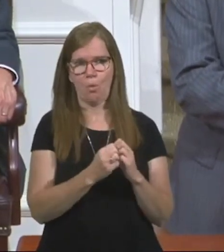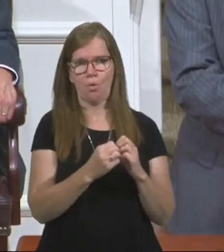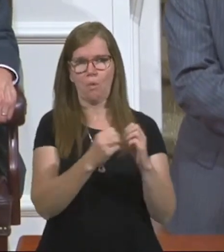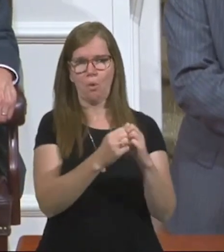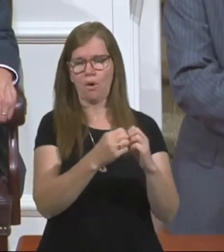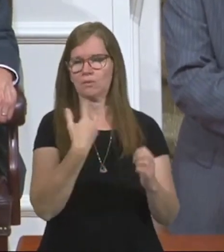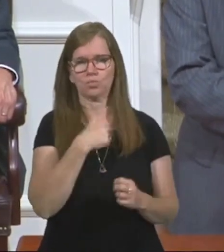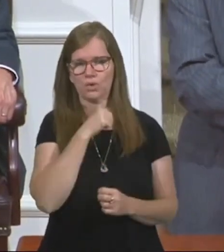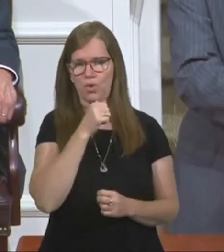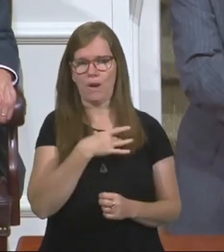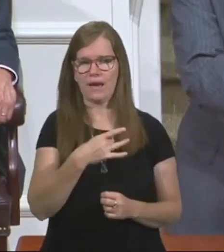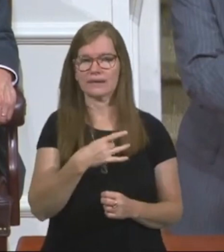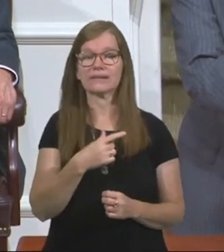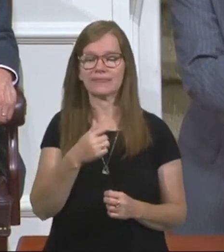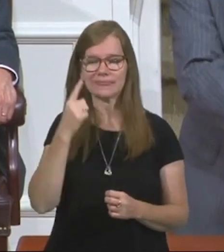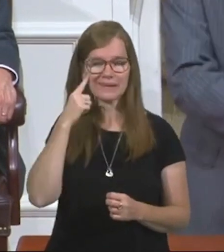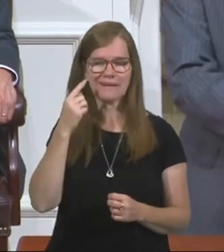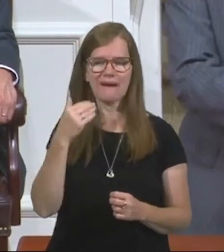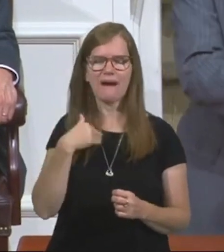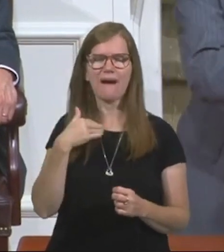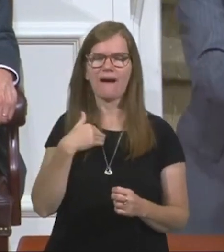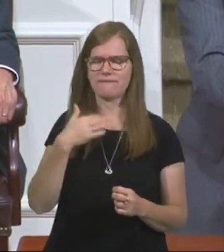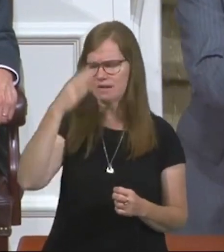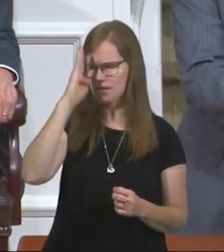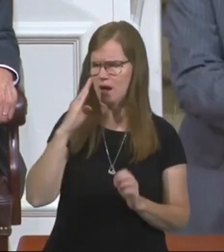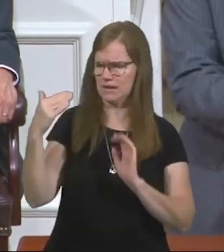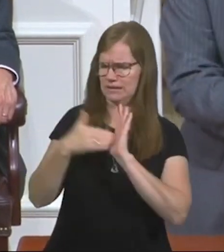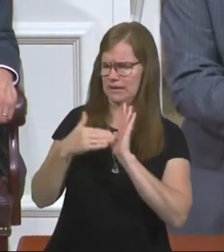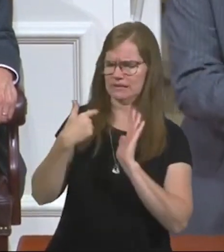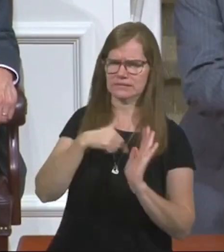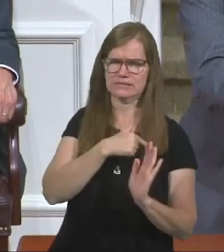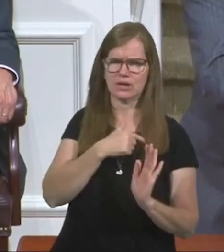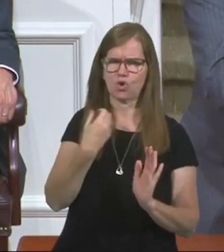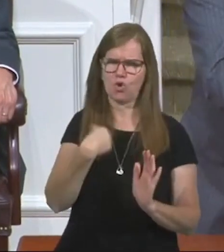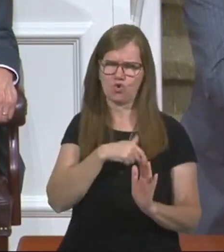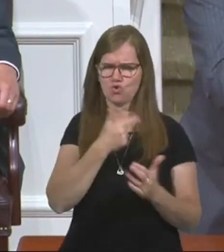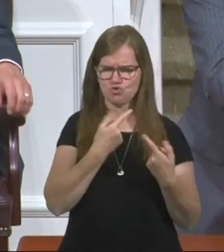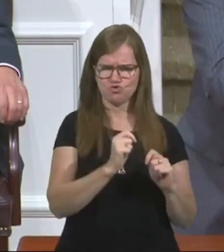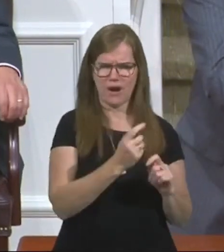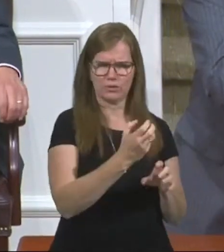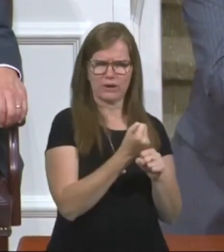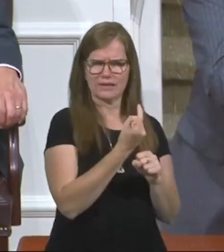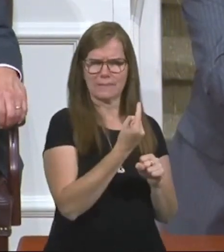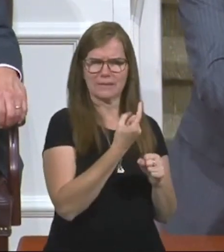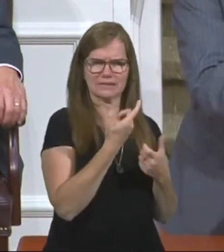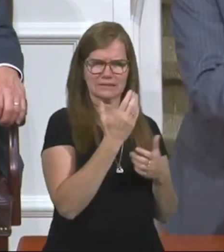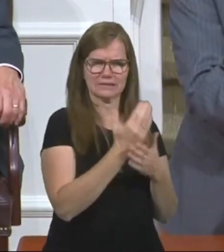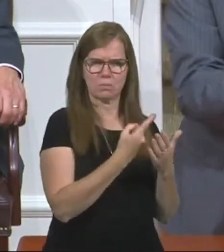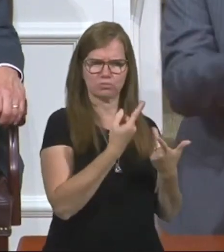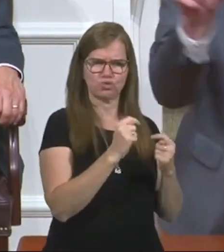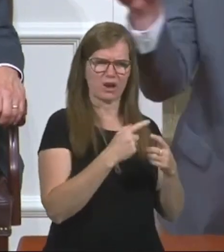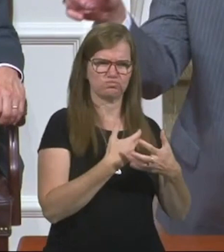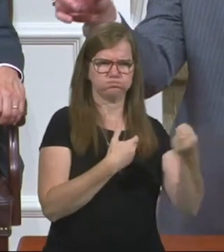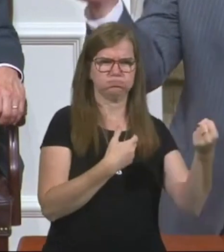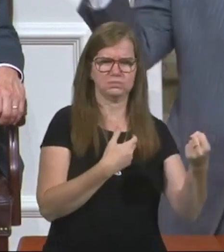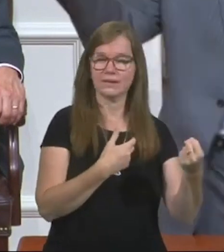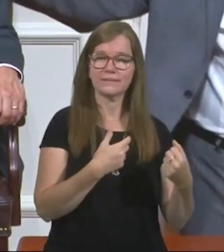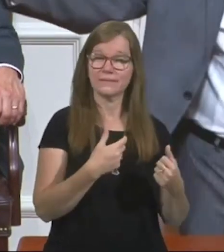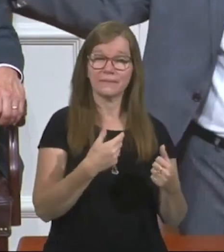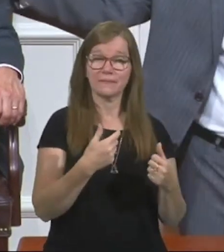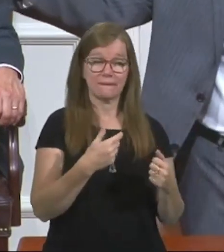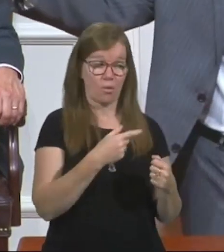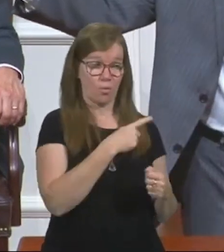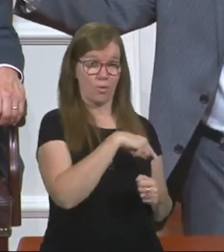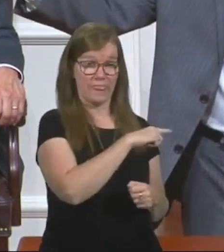We don't like it. We think there's an ulterior motive. We think God's against us or, or we're trying to get something from someone trying to get he said, look, the Pharisees,